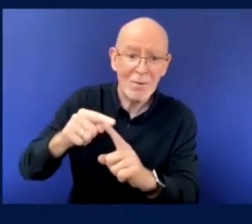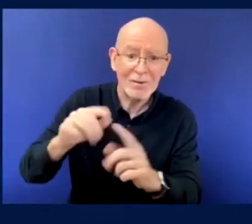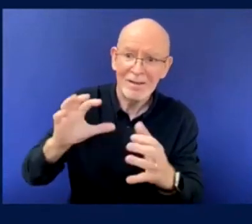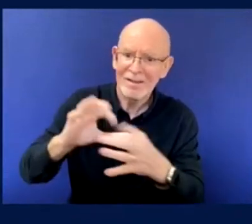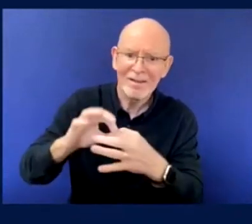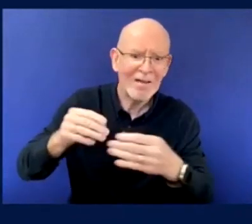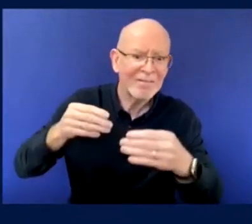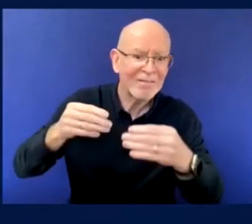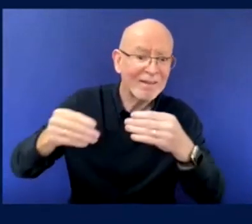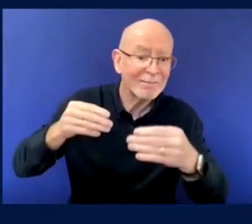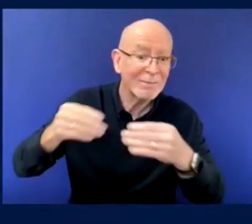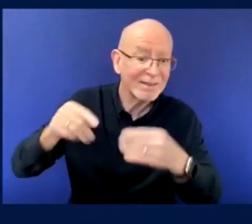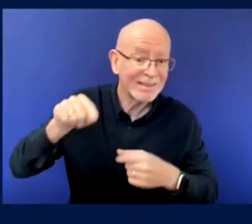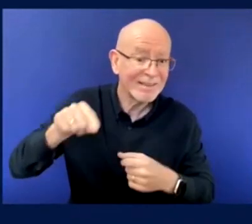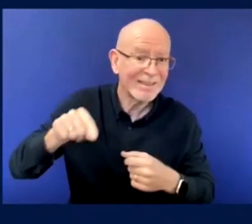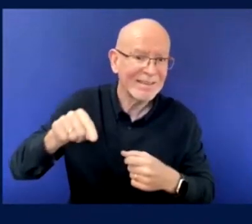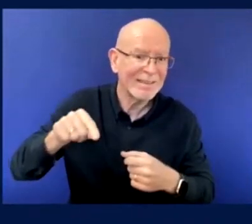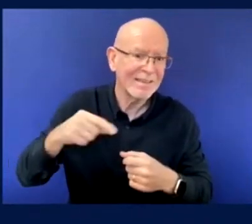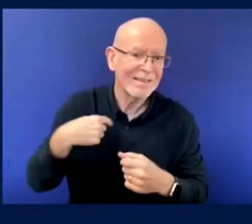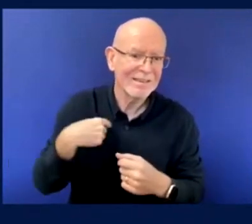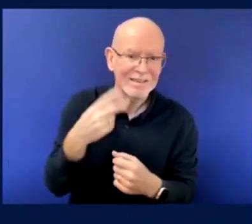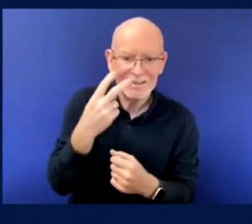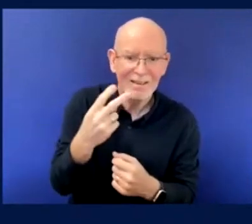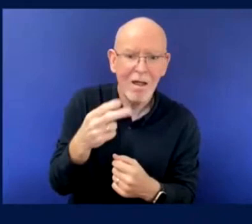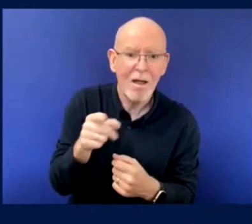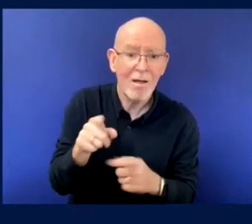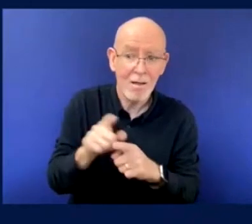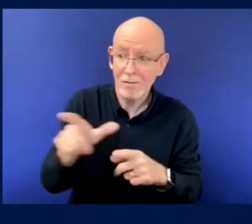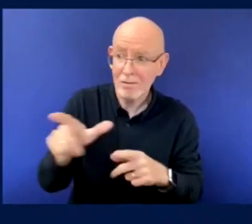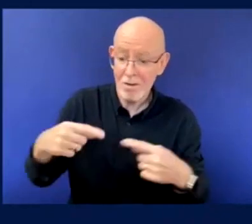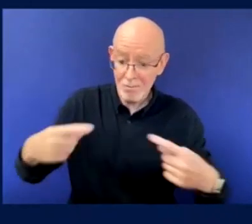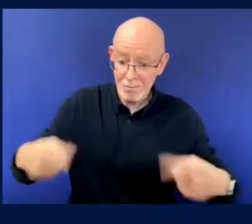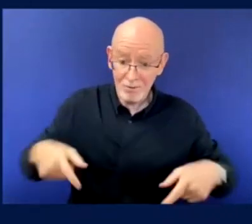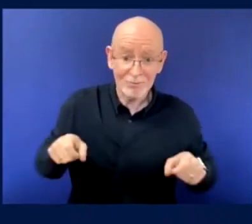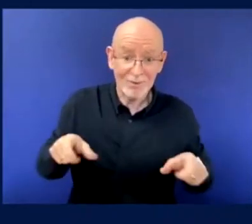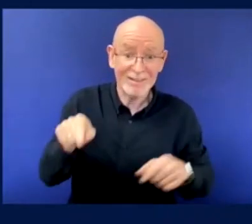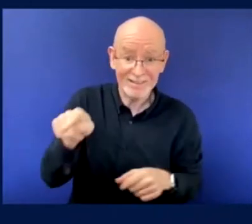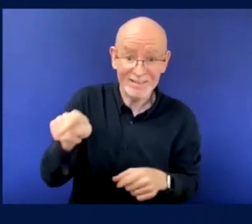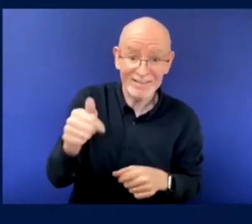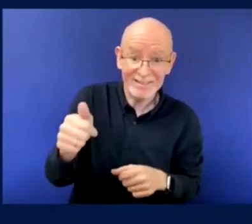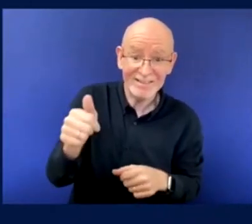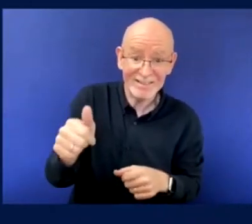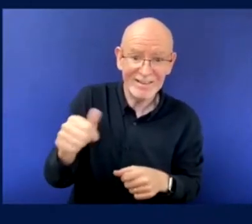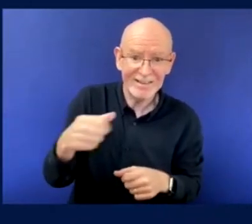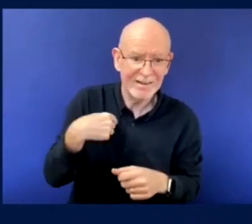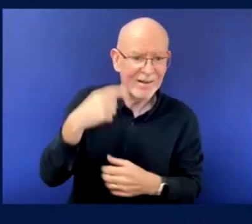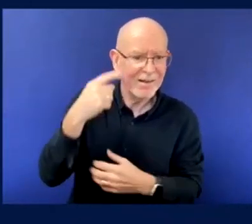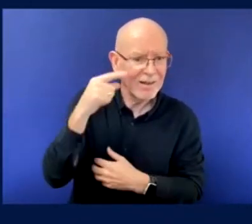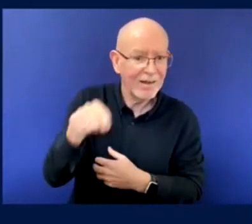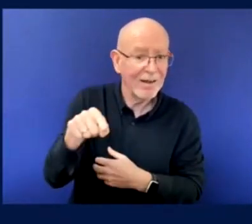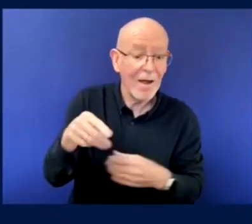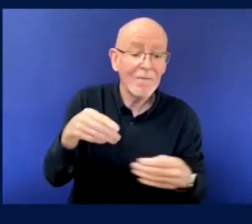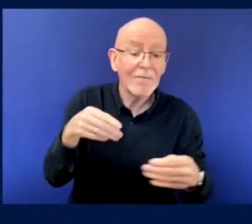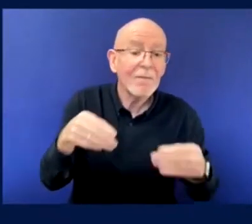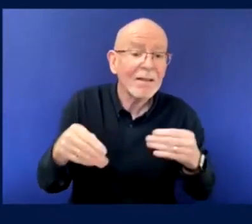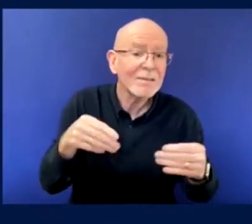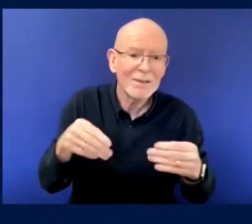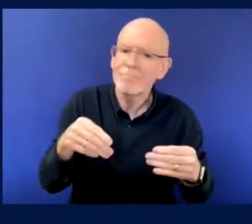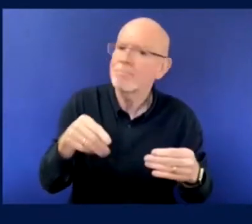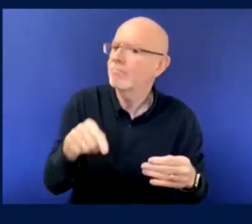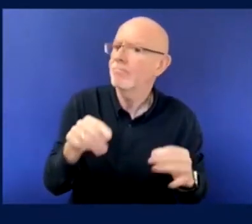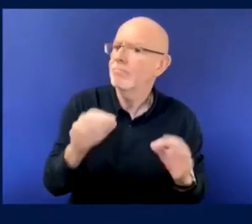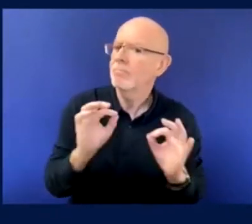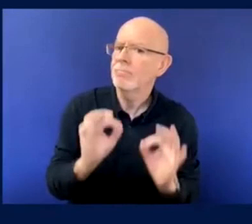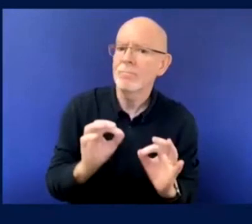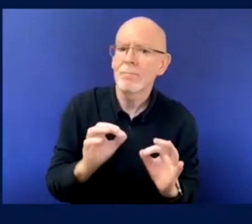uh, their needs. Um, I think it's been a great, uh, uh, opening session for the conference. Um, so I think we're having